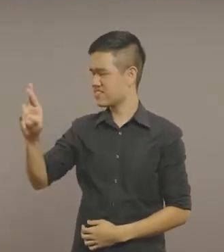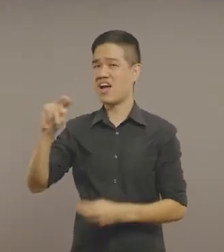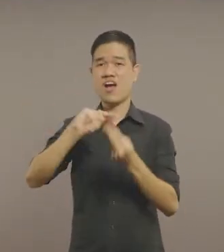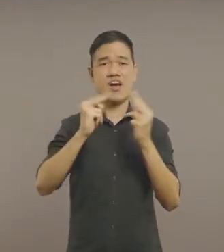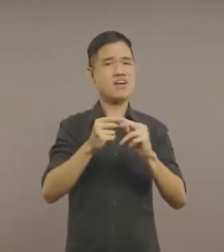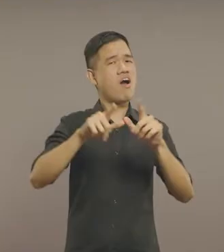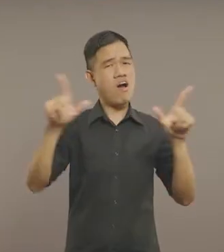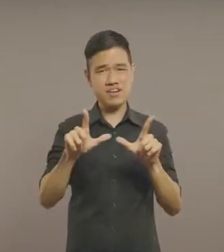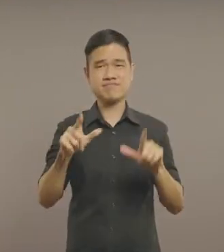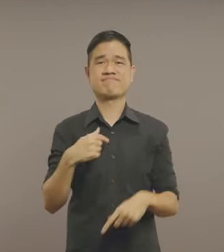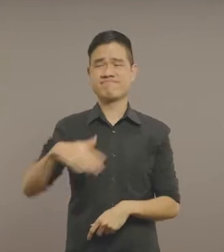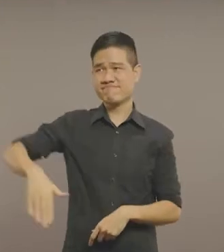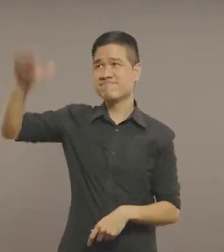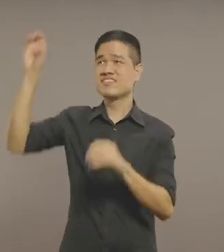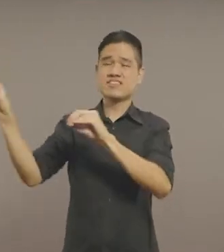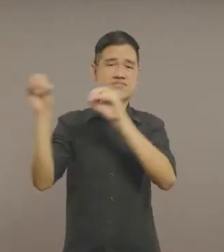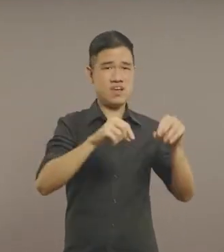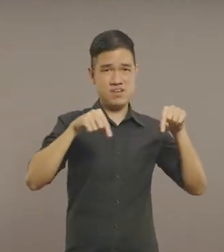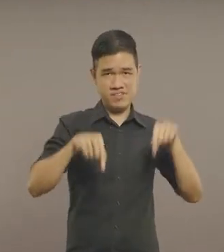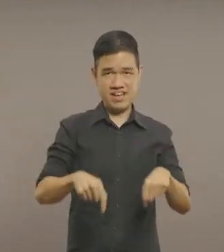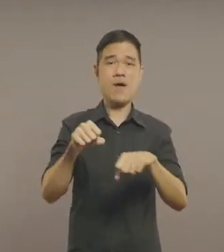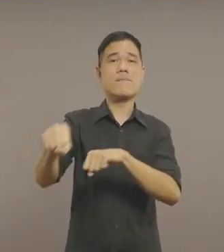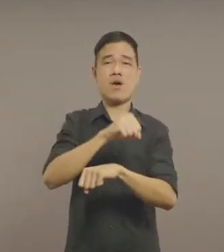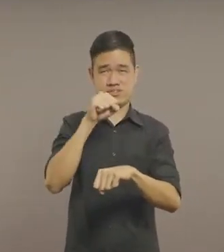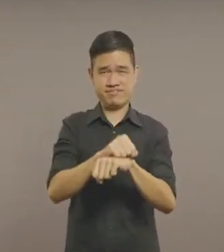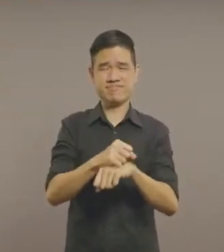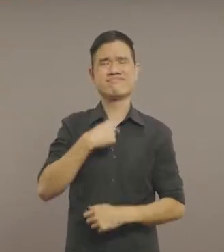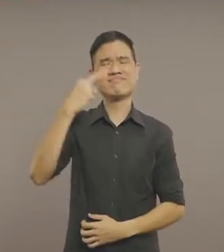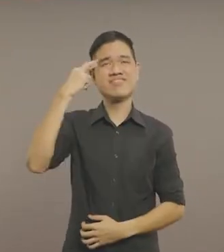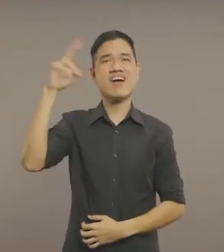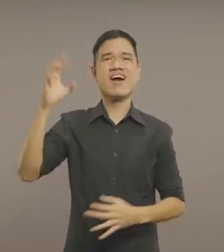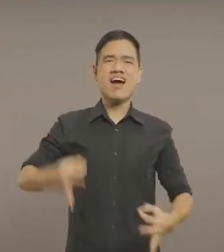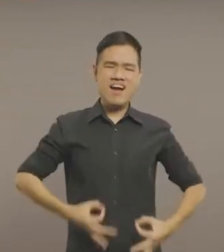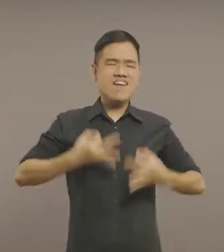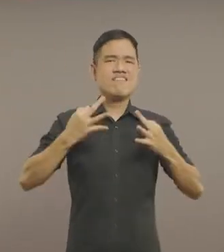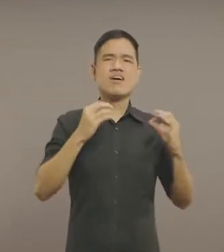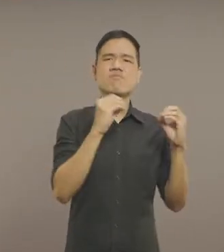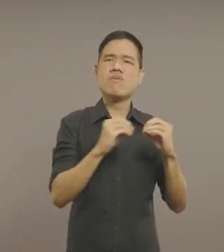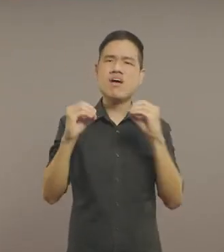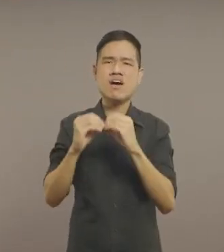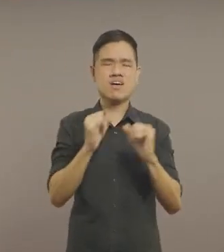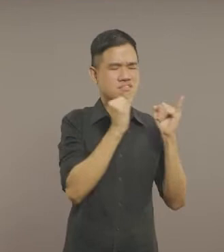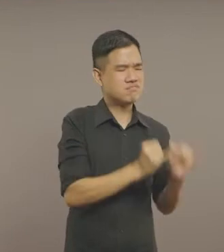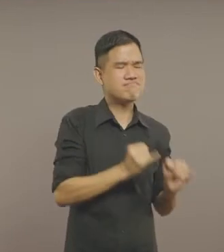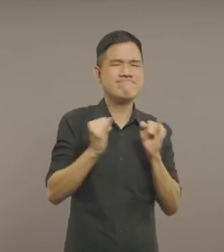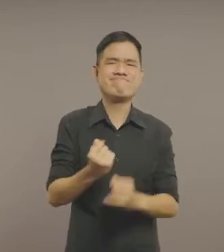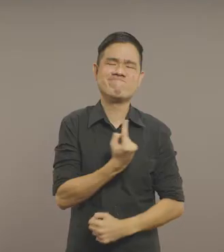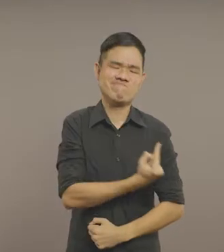for our neighbours. As I grew up and moved into bigger cities such as Singapore, I find that life has become more individualistic.